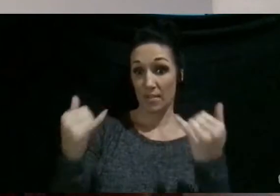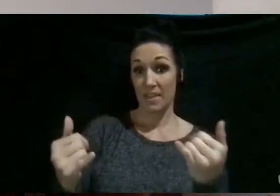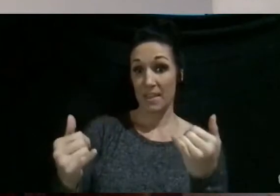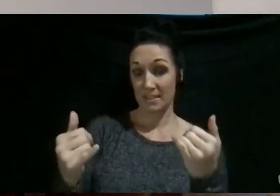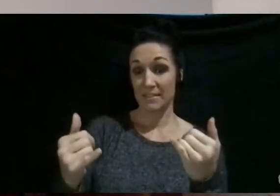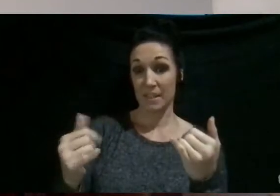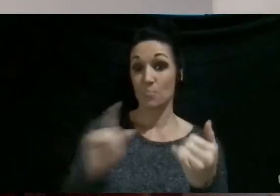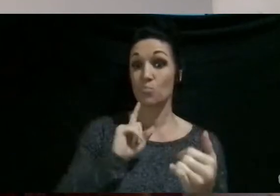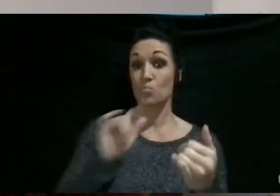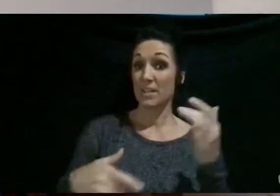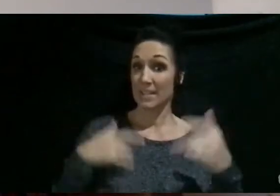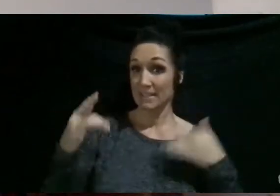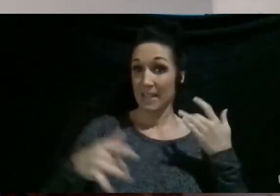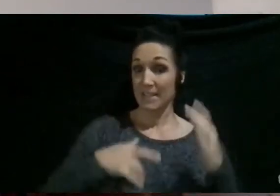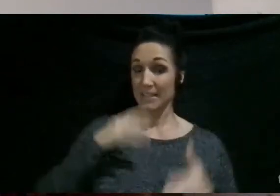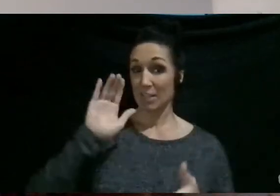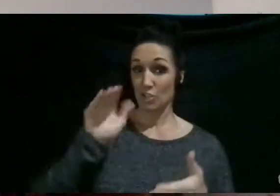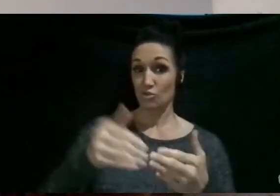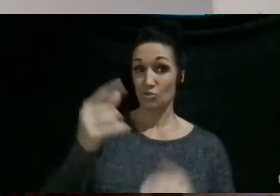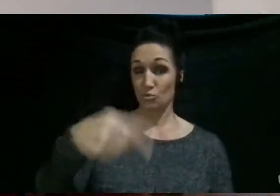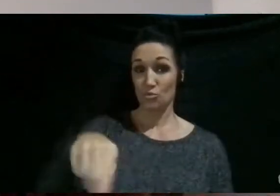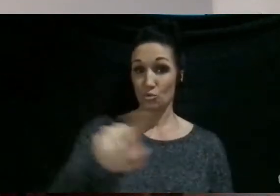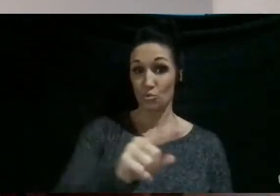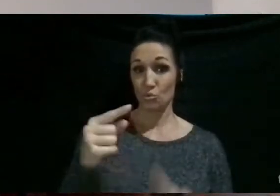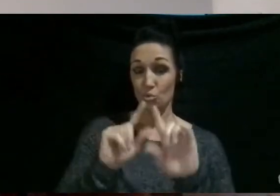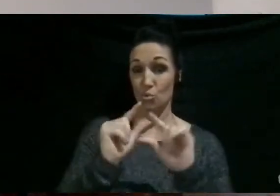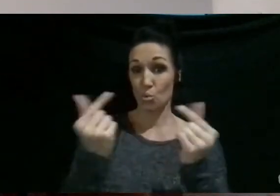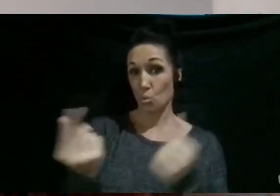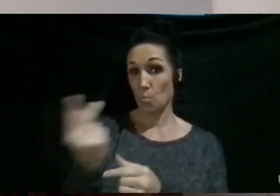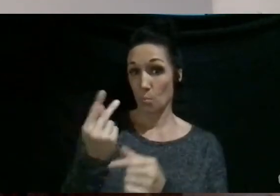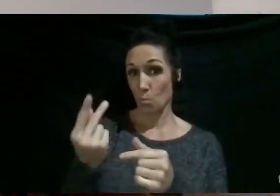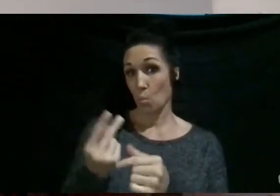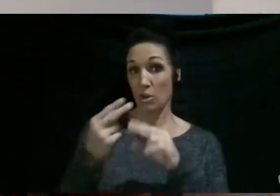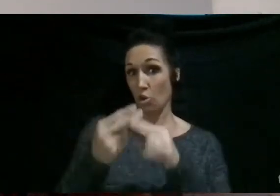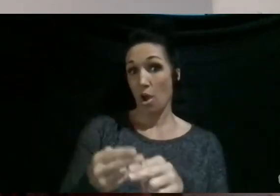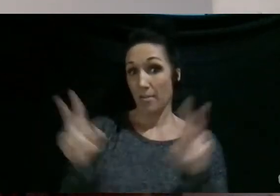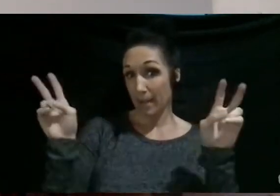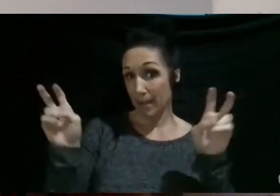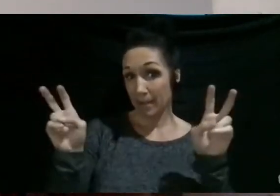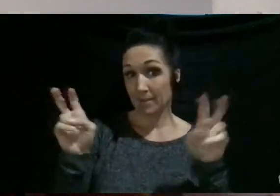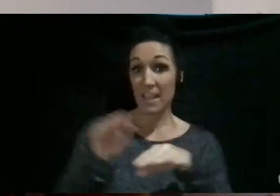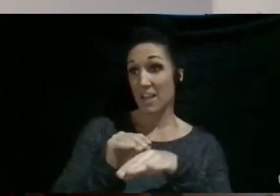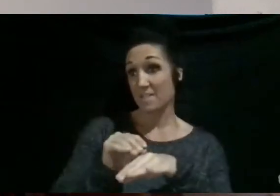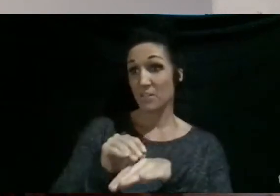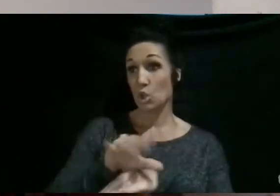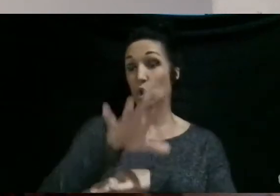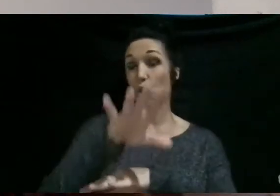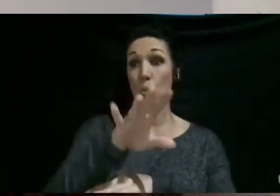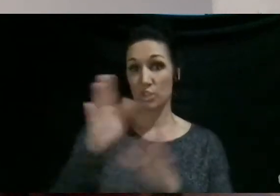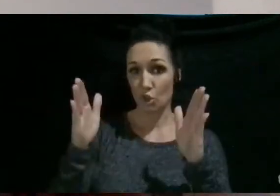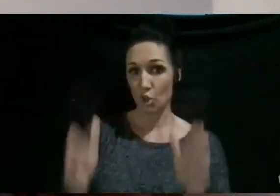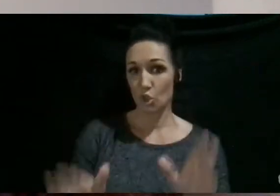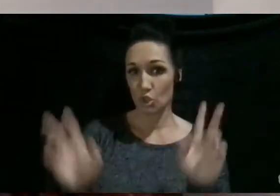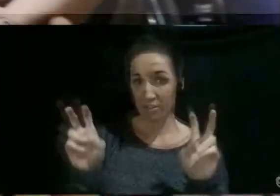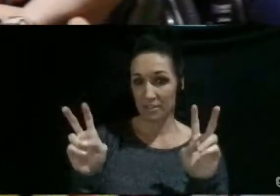excited to introduce you to a group that we're calling the Influencers. So check this out.